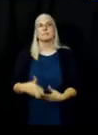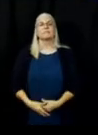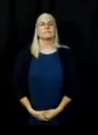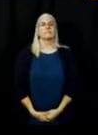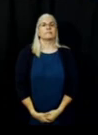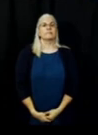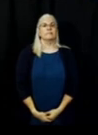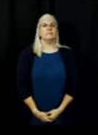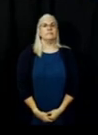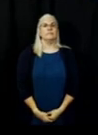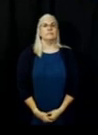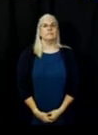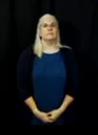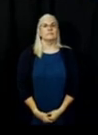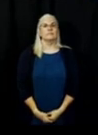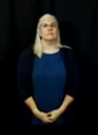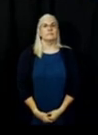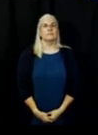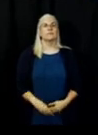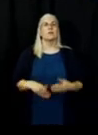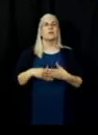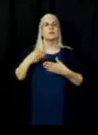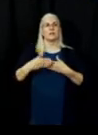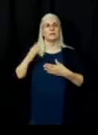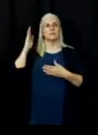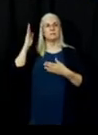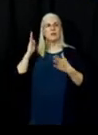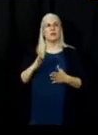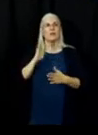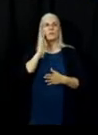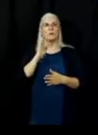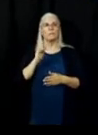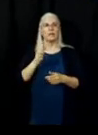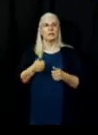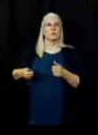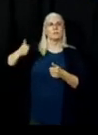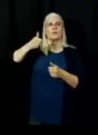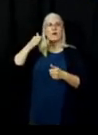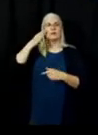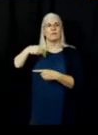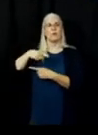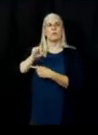Next, we will hear from Supervisor for Plumas National Forest, Chris Carlton.